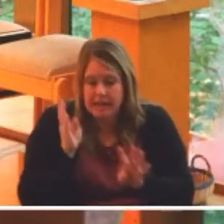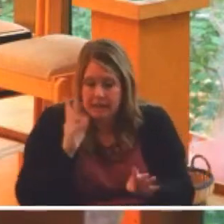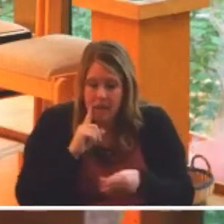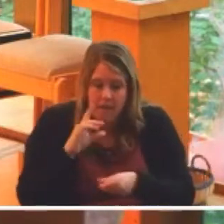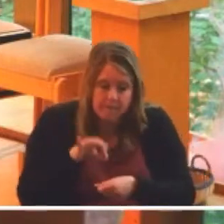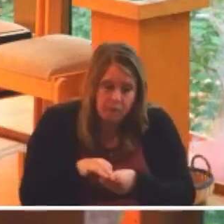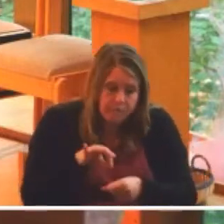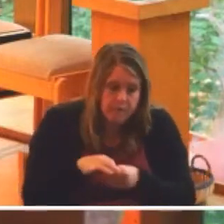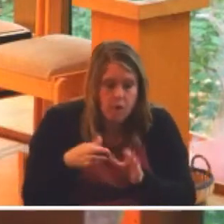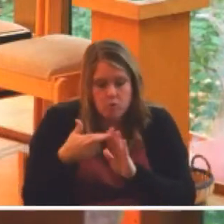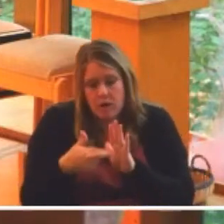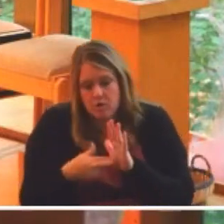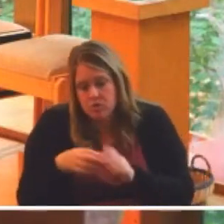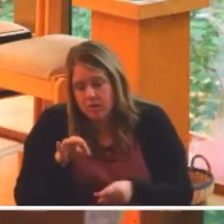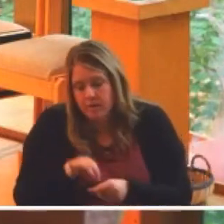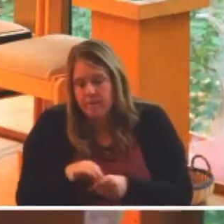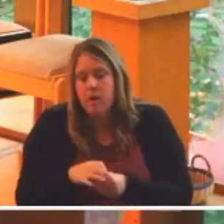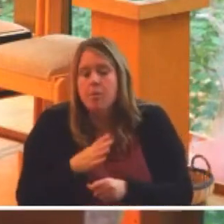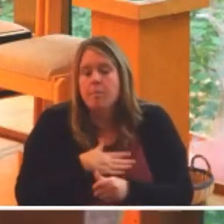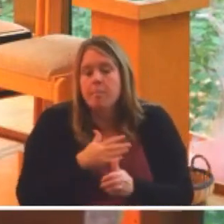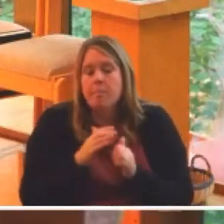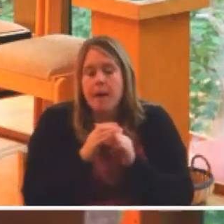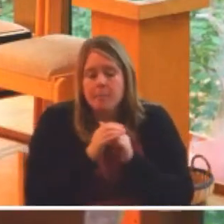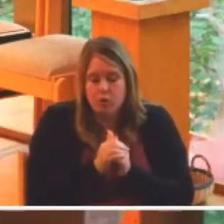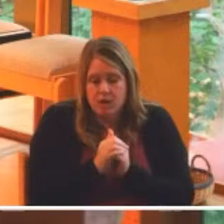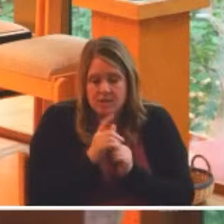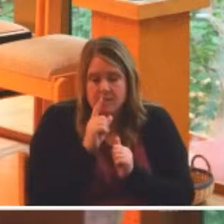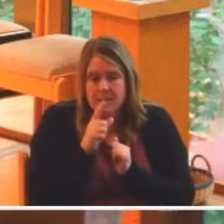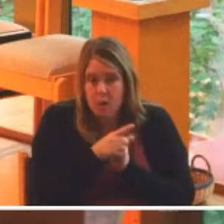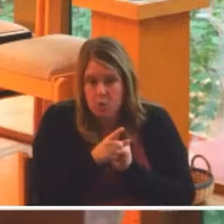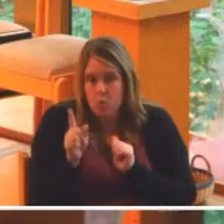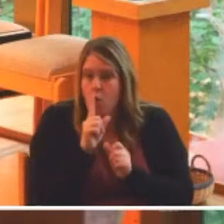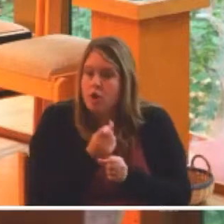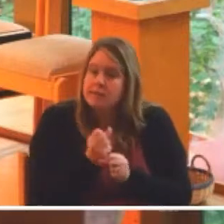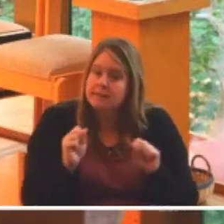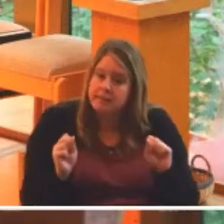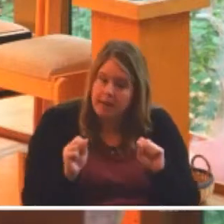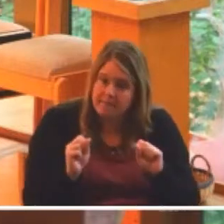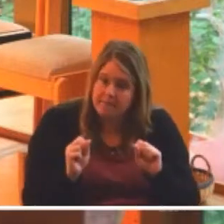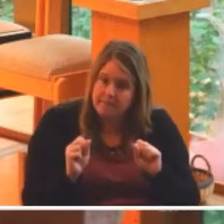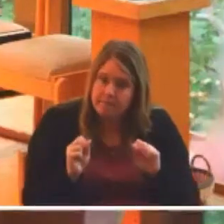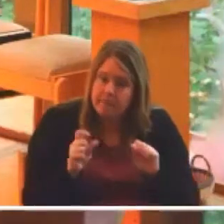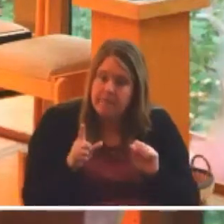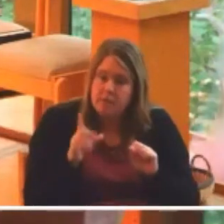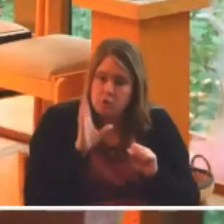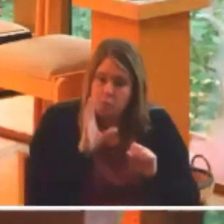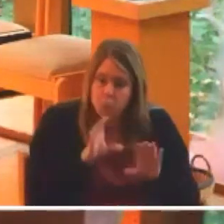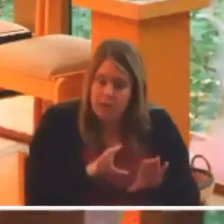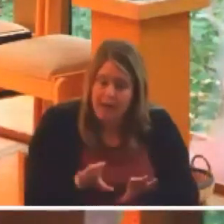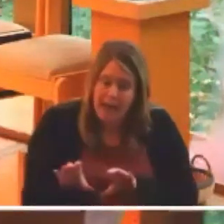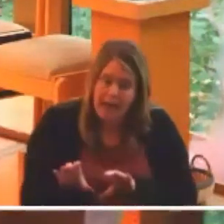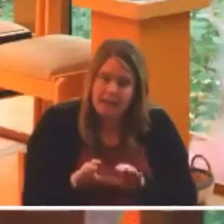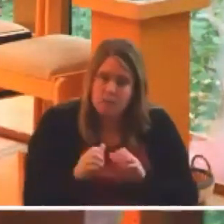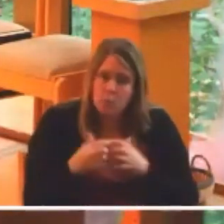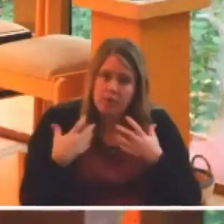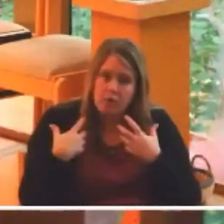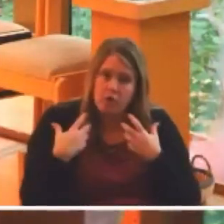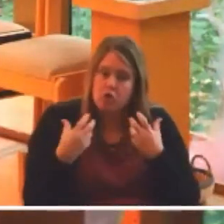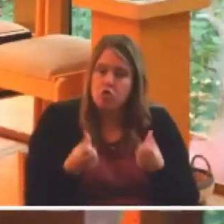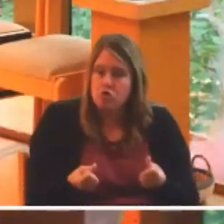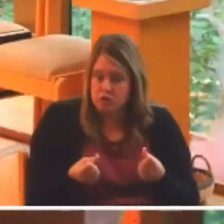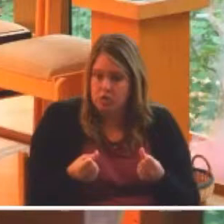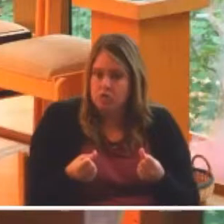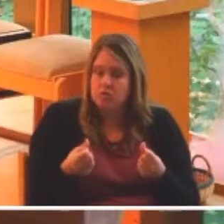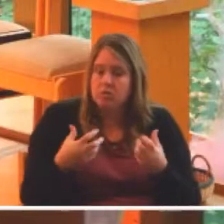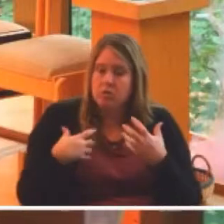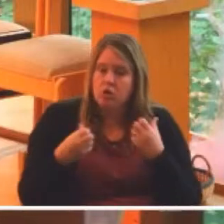to vote, registering to vote, my prayer is that you will be safe, my prayer is that you will act with courage, the